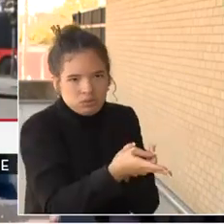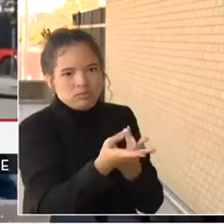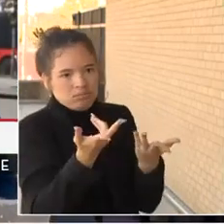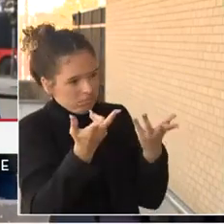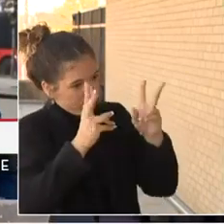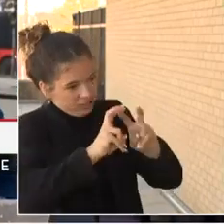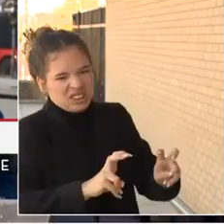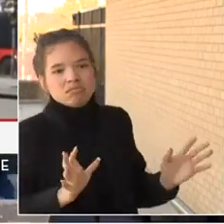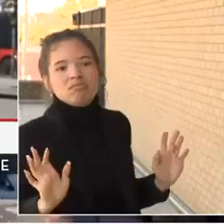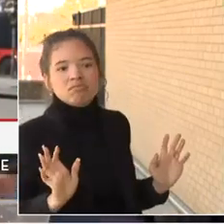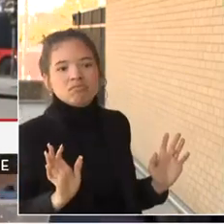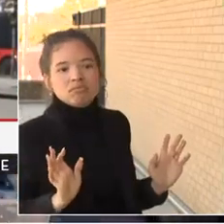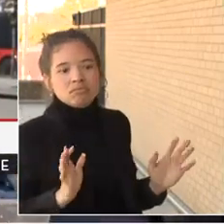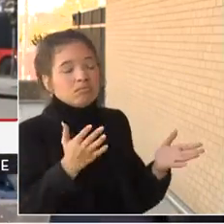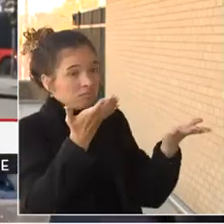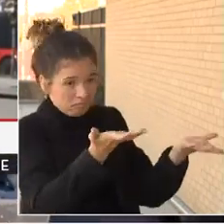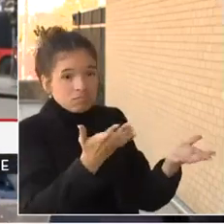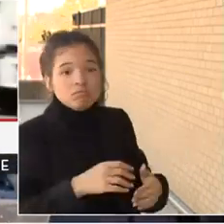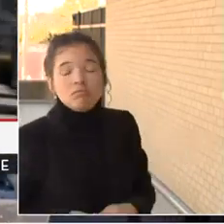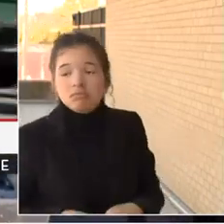Okay. Yep. Oh.